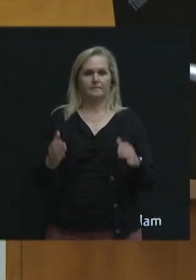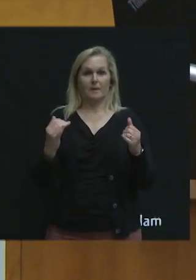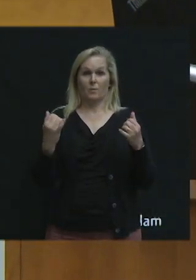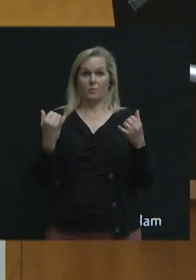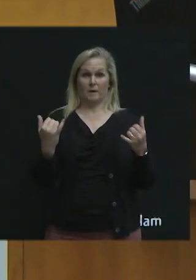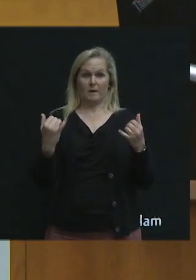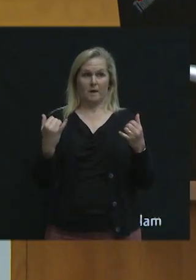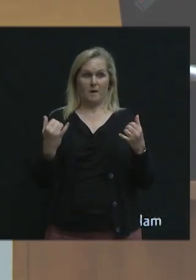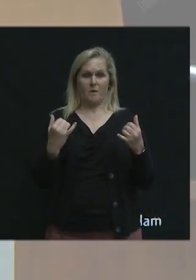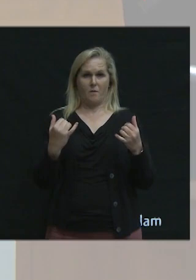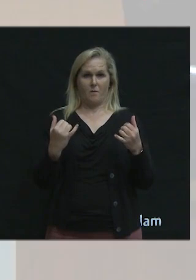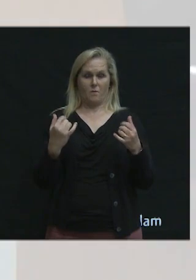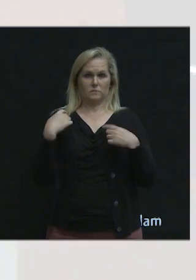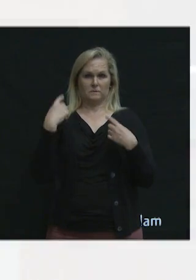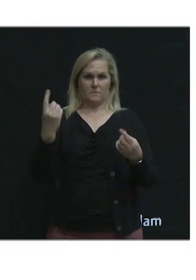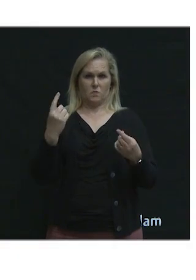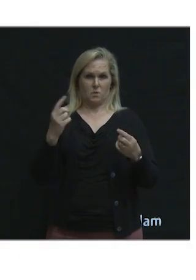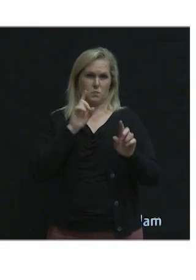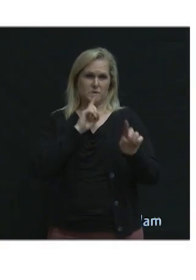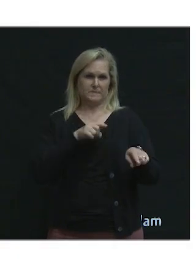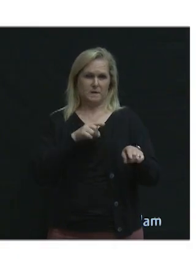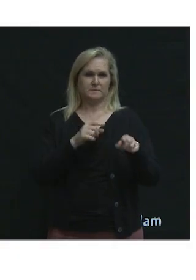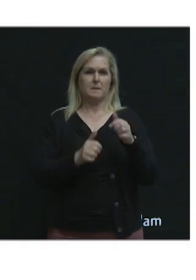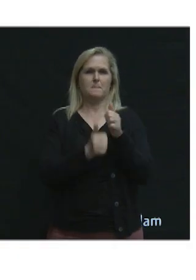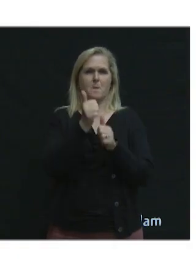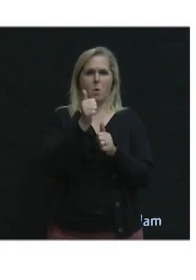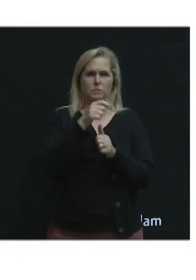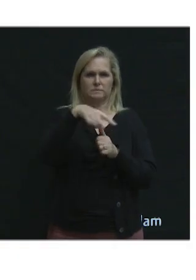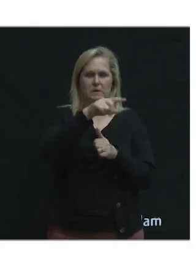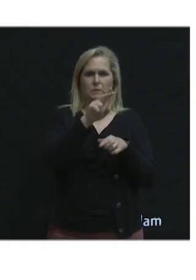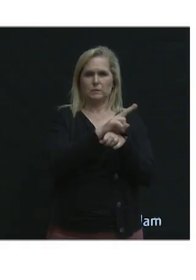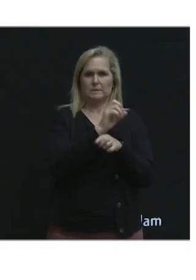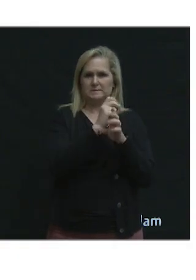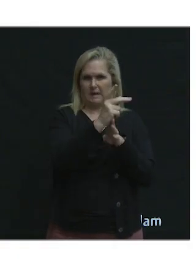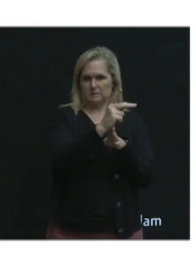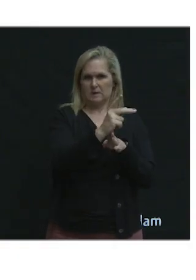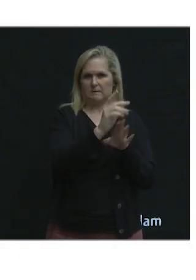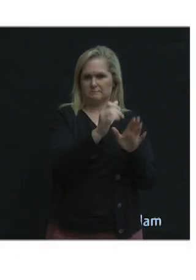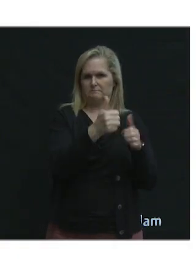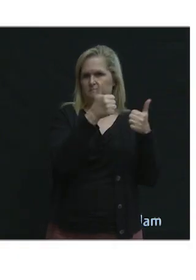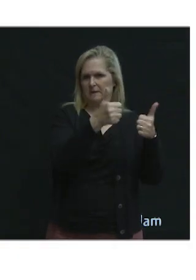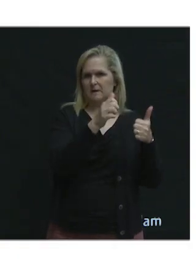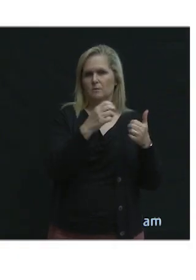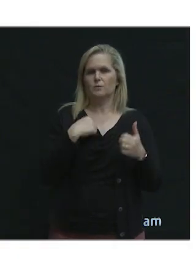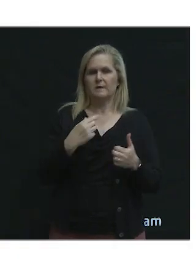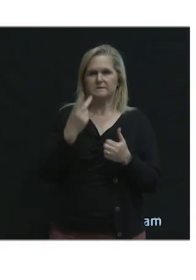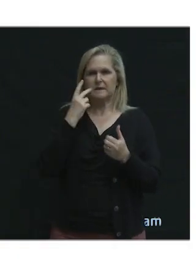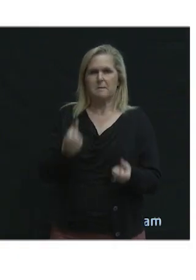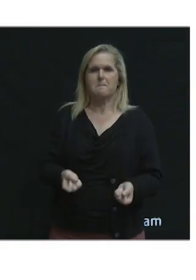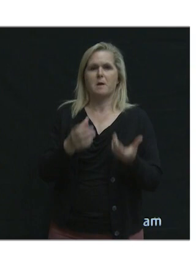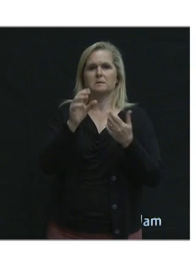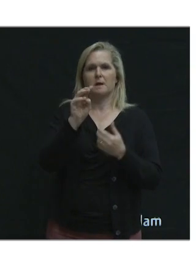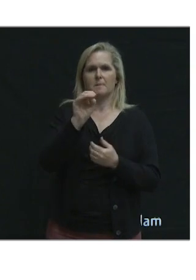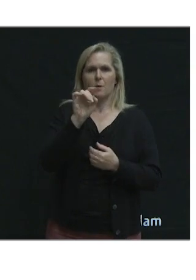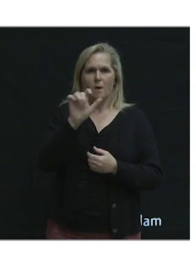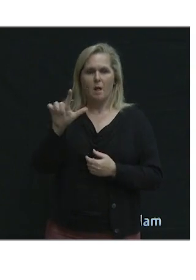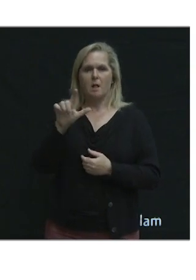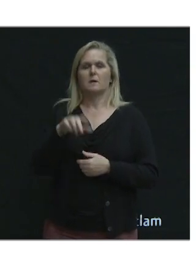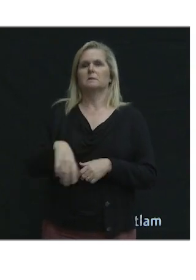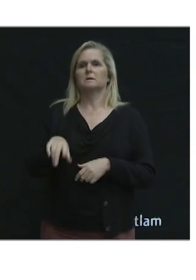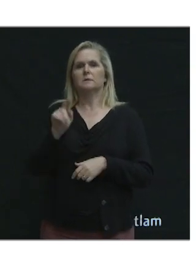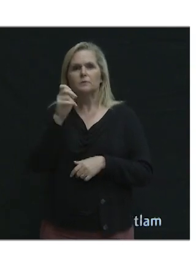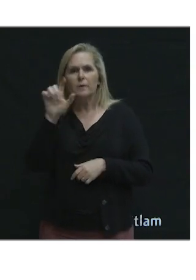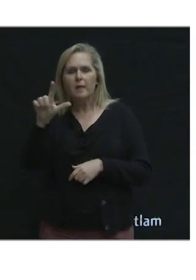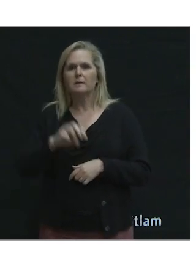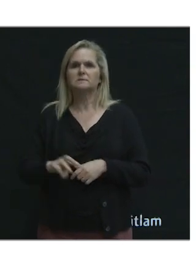right now the responses are predominantly skytrain, which is fantastic. And we're seeing multimodal, trails, West Coast Express,